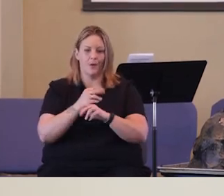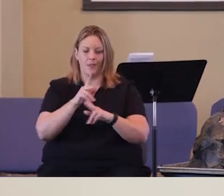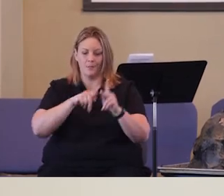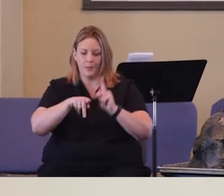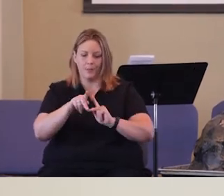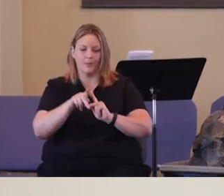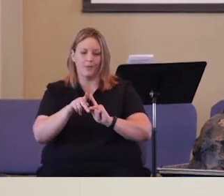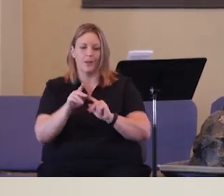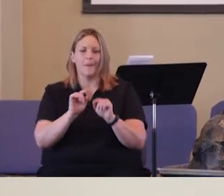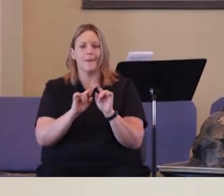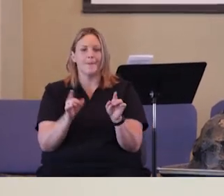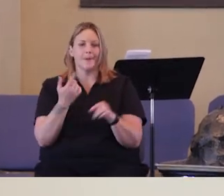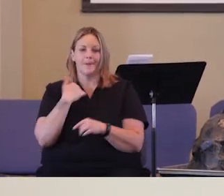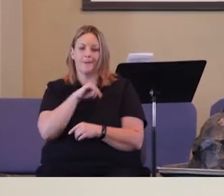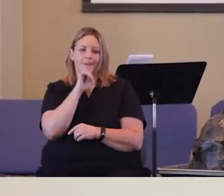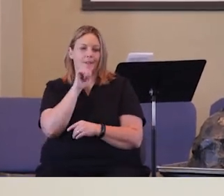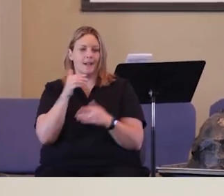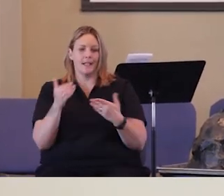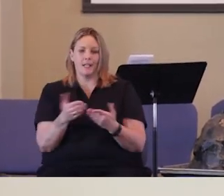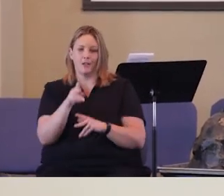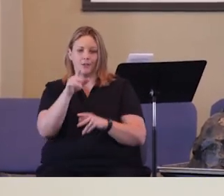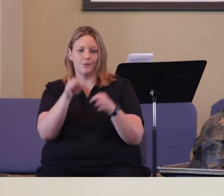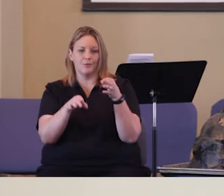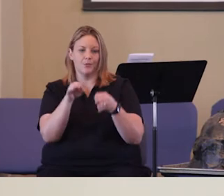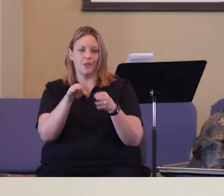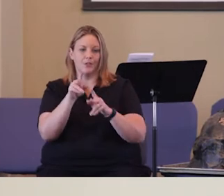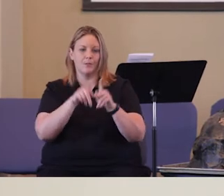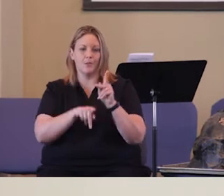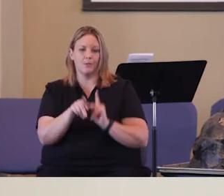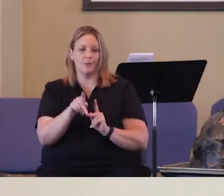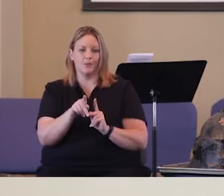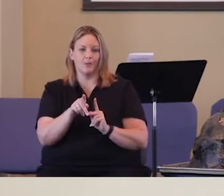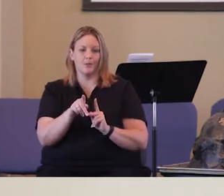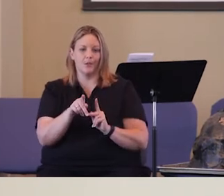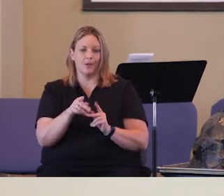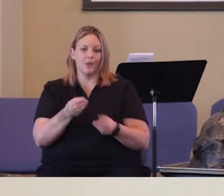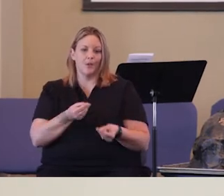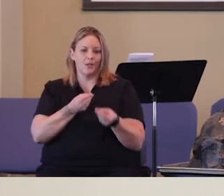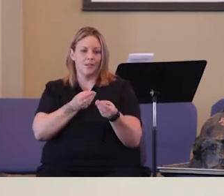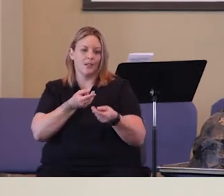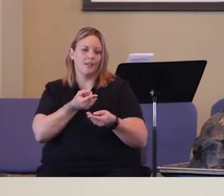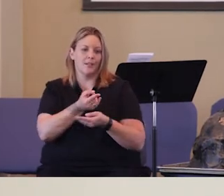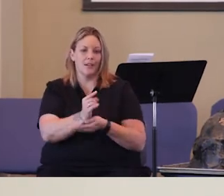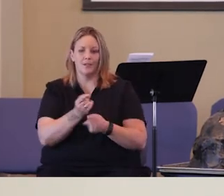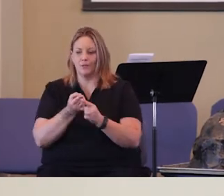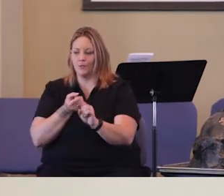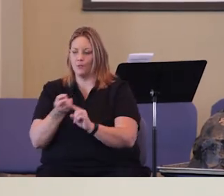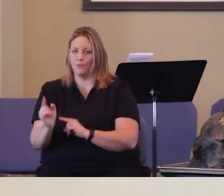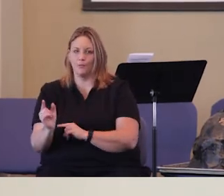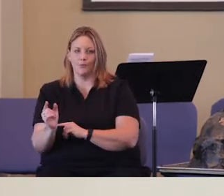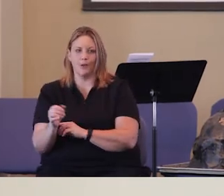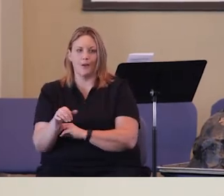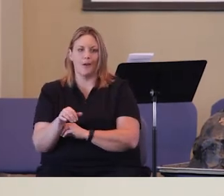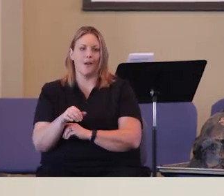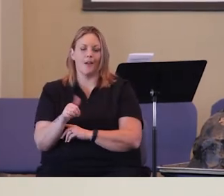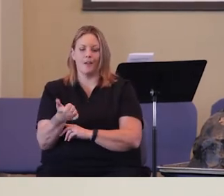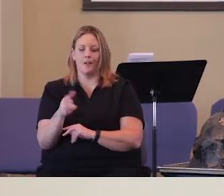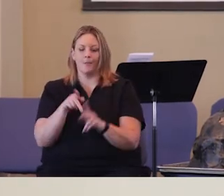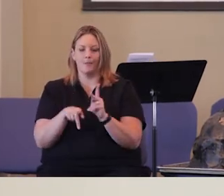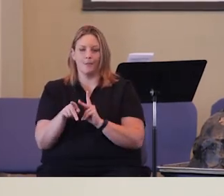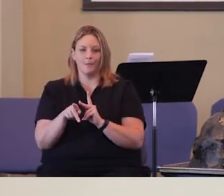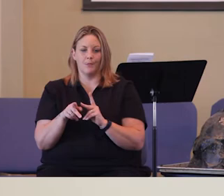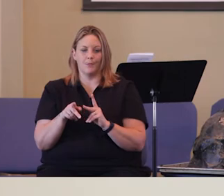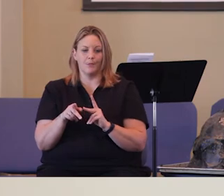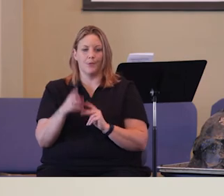to stand up to sin and unrighteousness. But we are not here to judge people. Insults back at